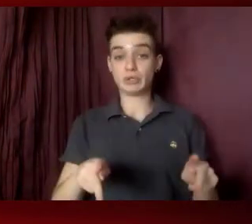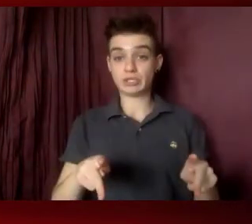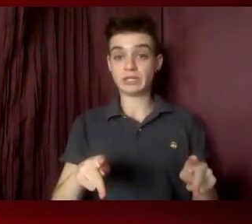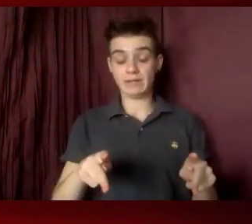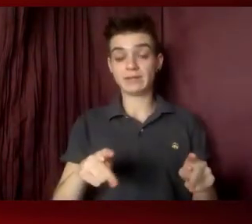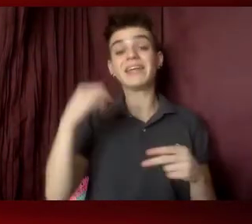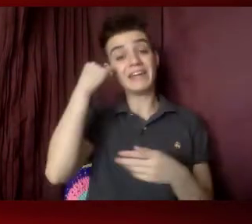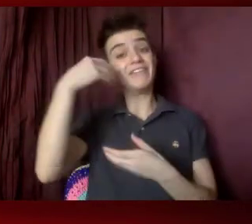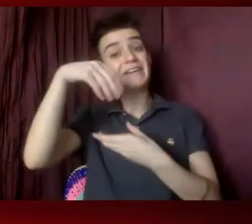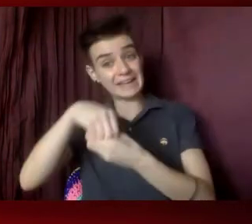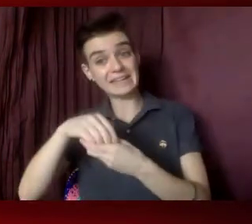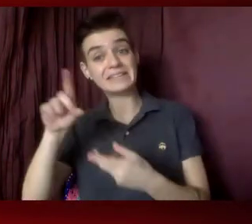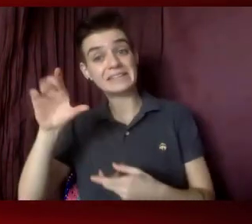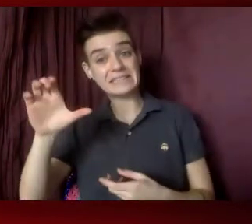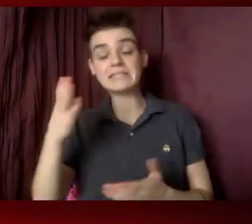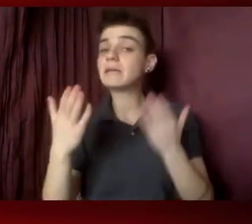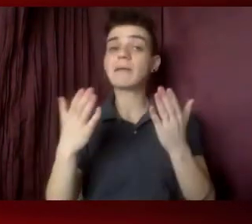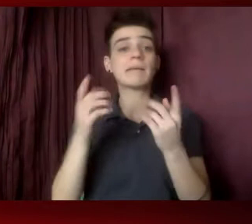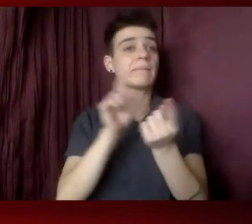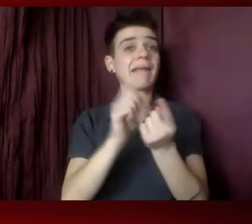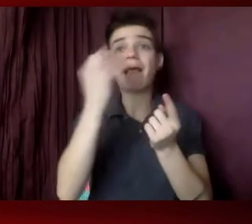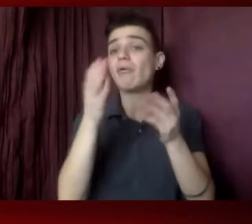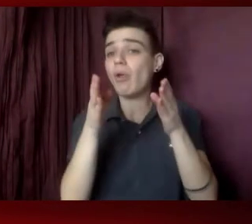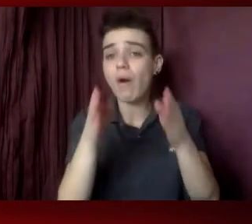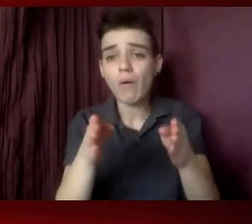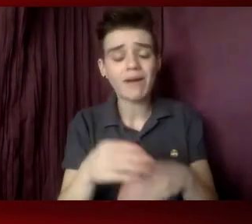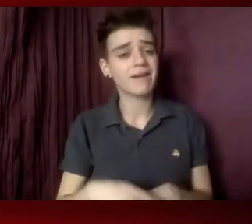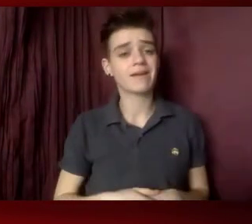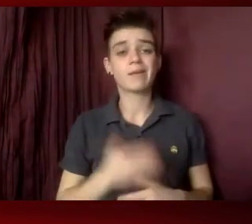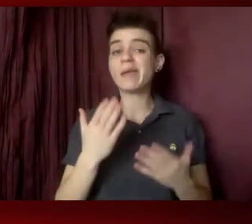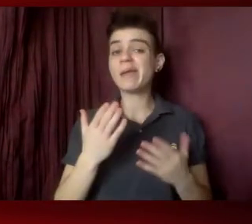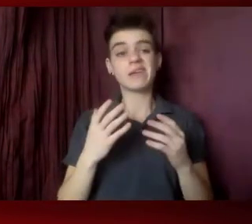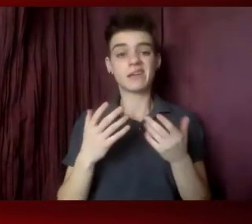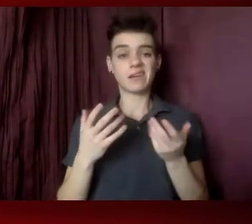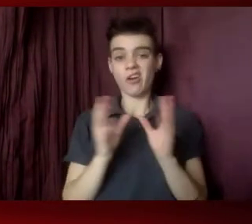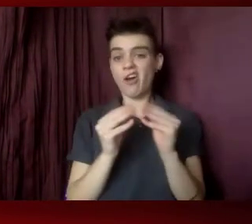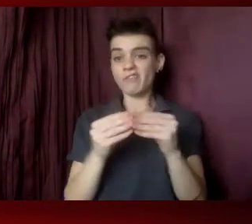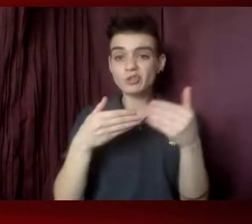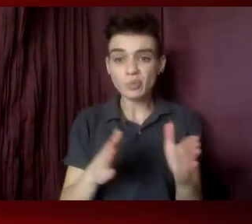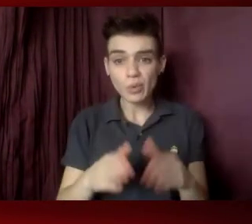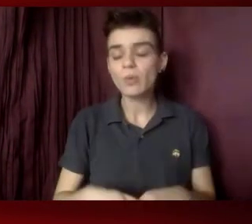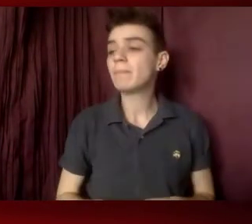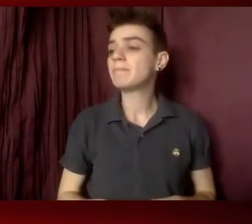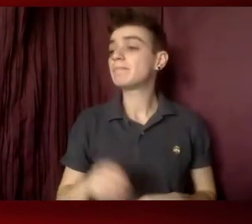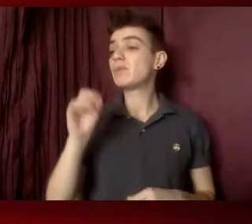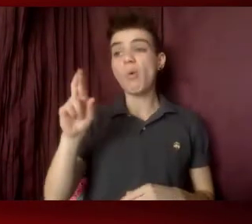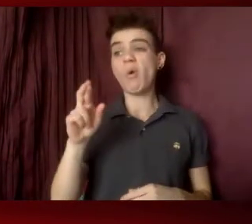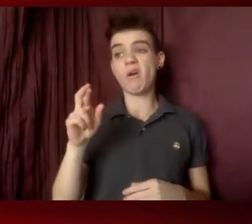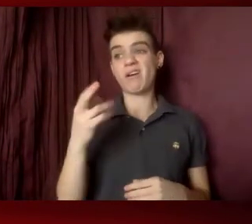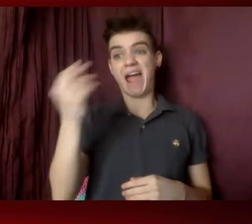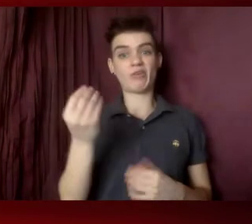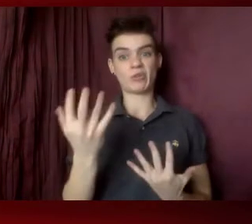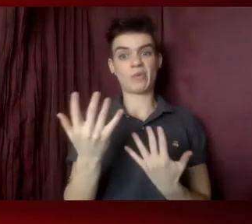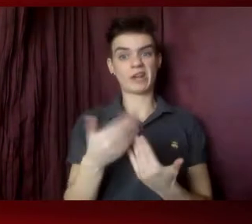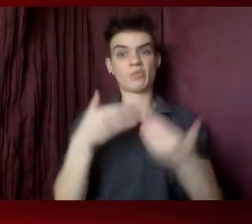DC, you might be meeting in the hallways, might be meeting in their conference room, lobby weight areas. You don't really know